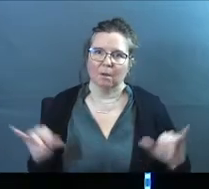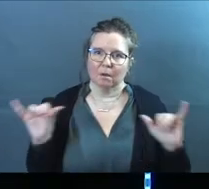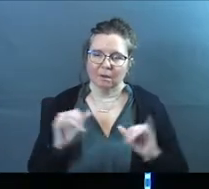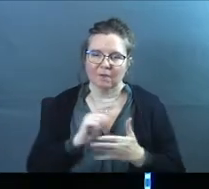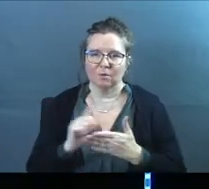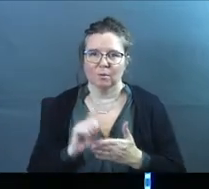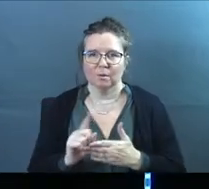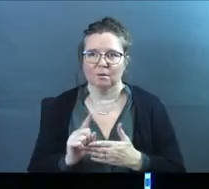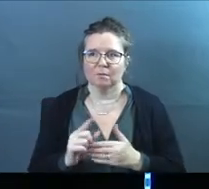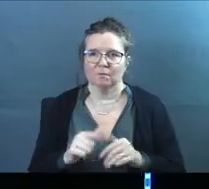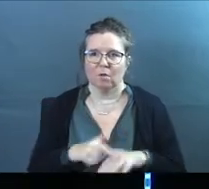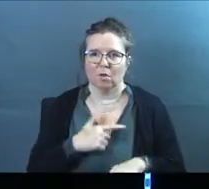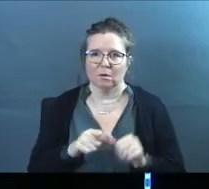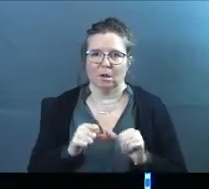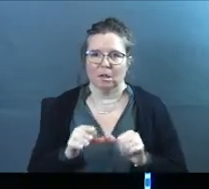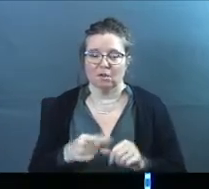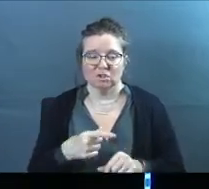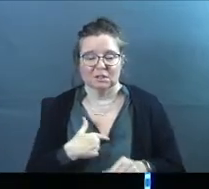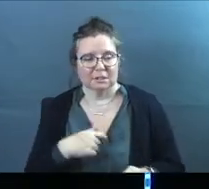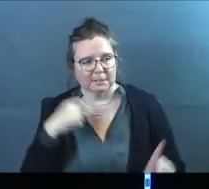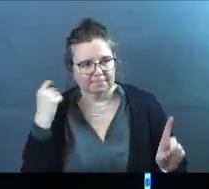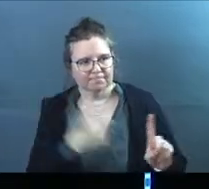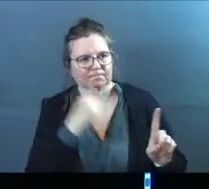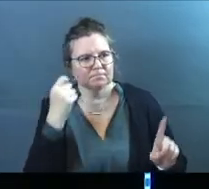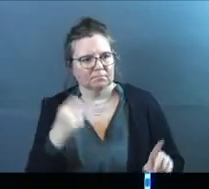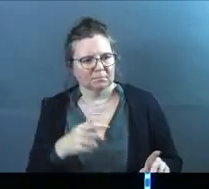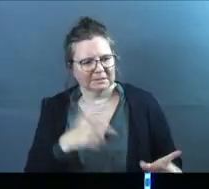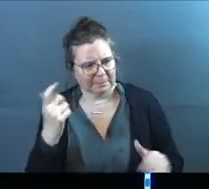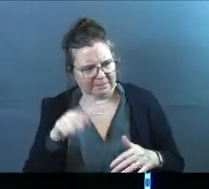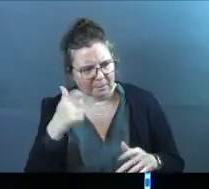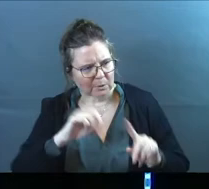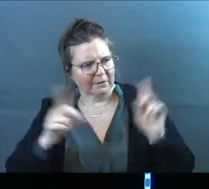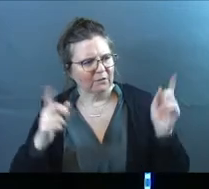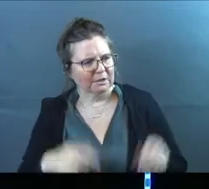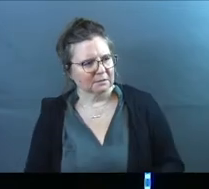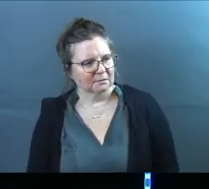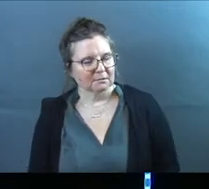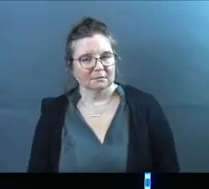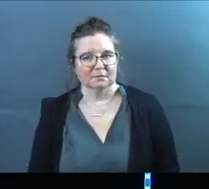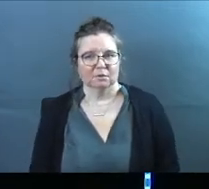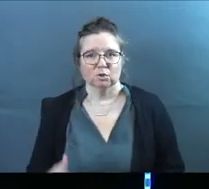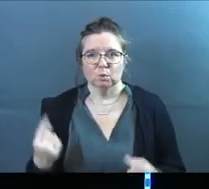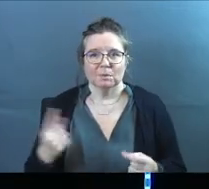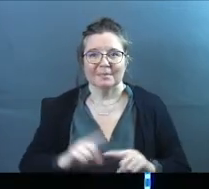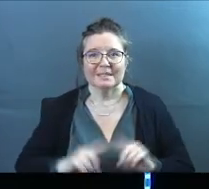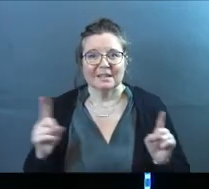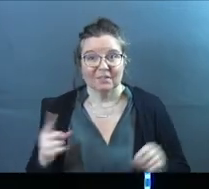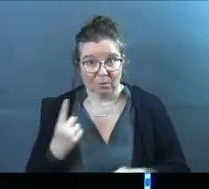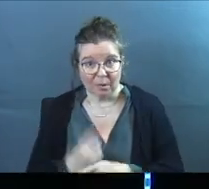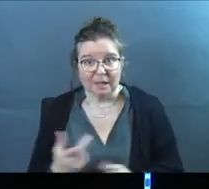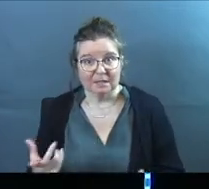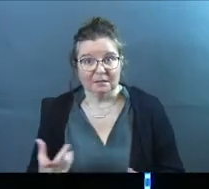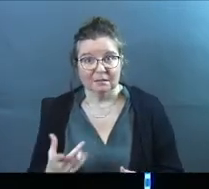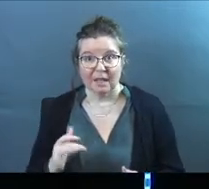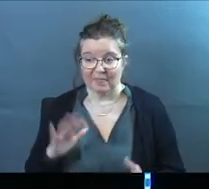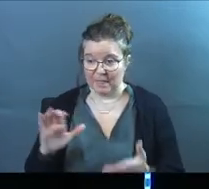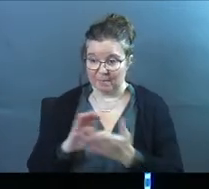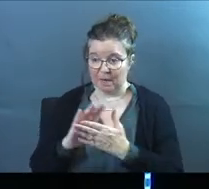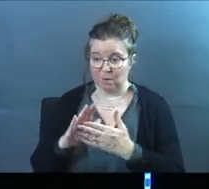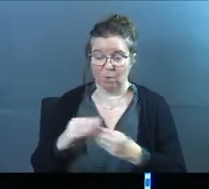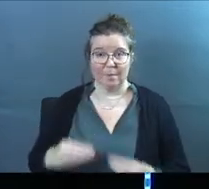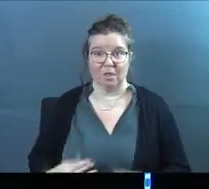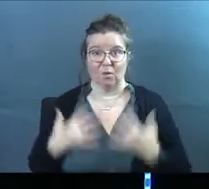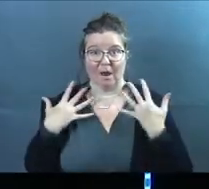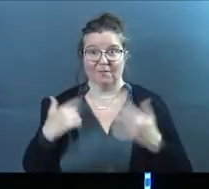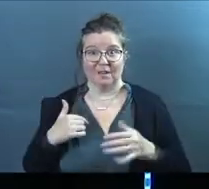every single week. And we did that for a long time. She's going to hit me upside my head and say, take me somewhere different. Do something differently, right? Is that marriage going to